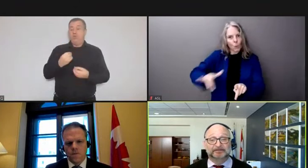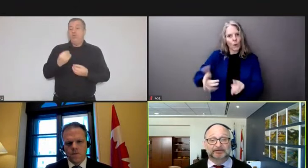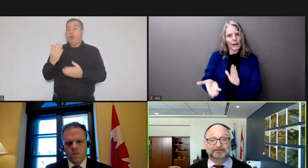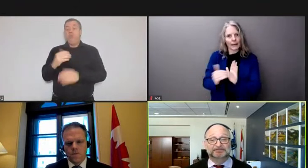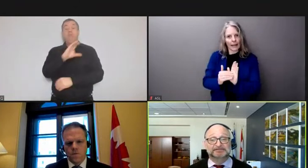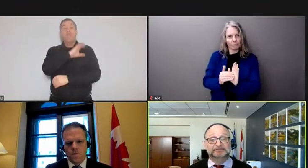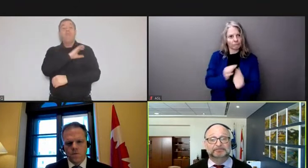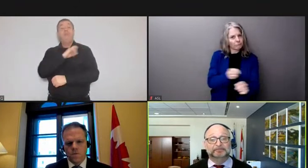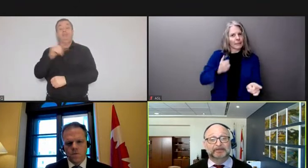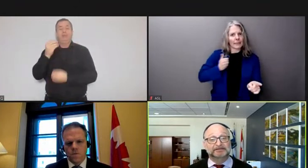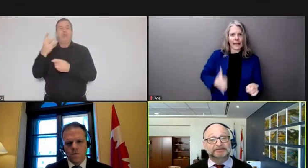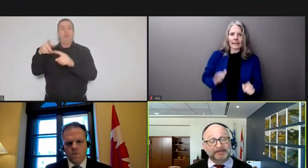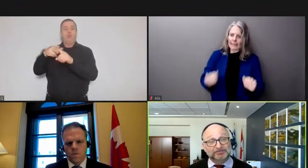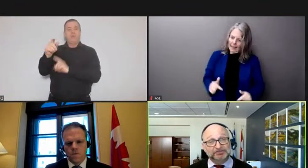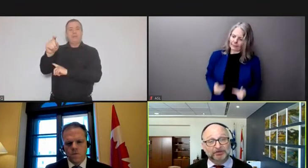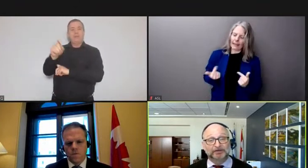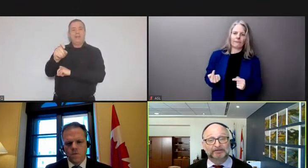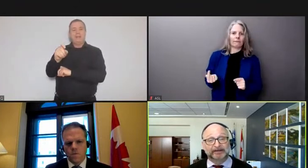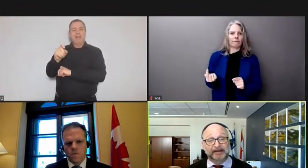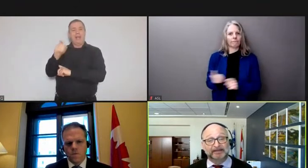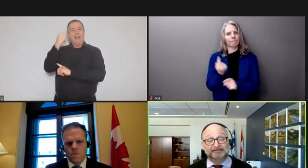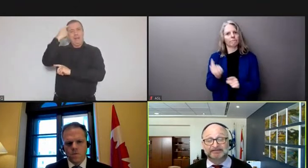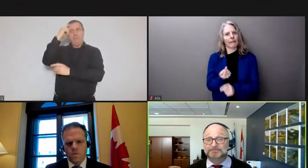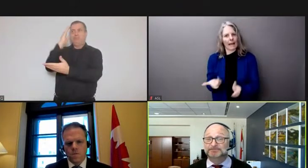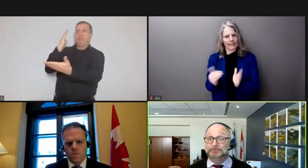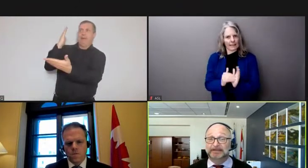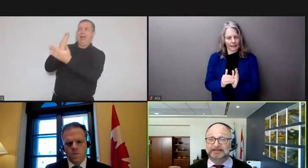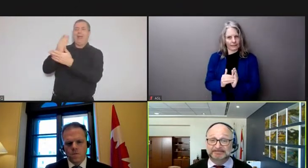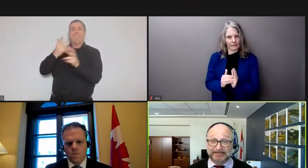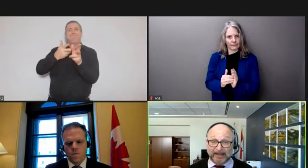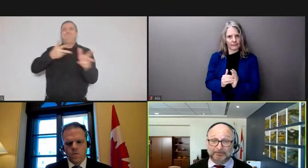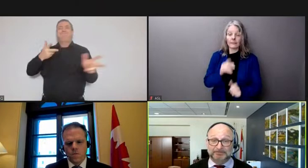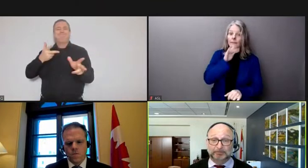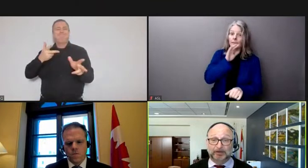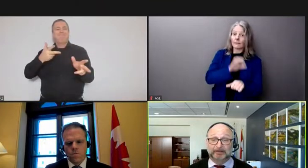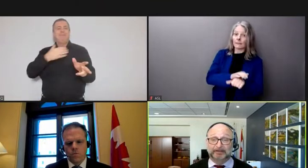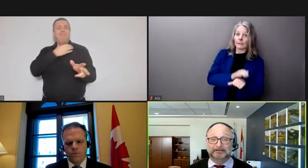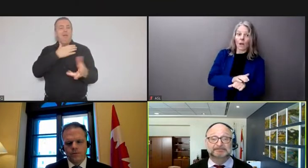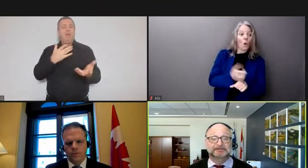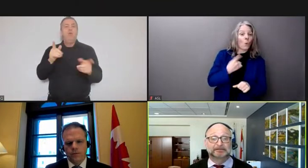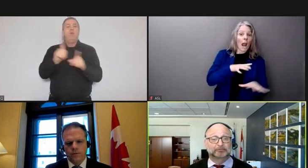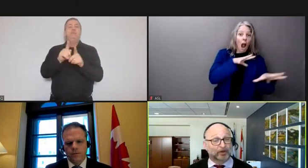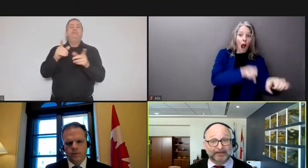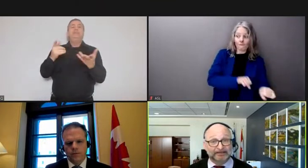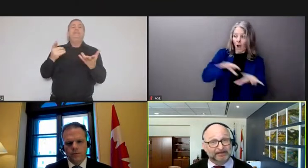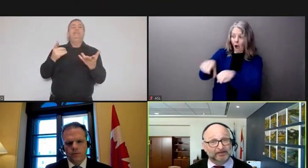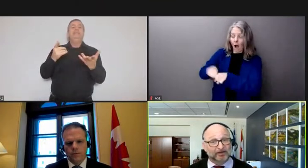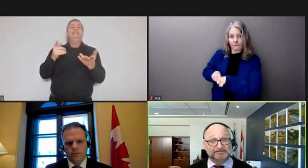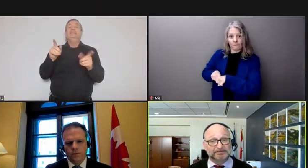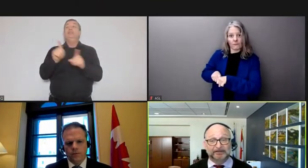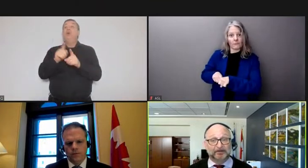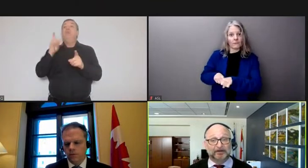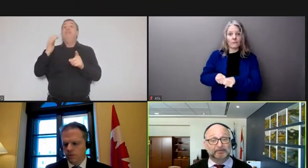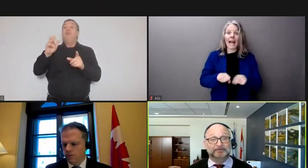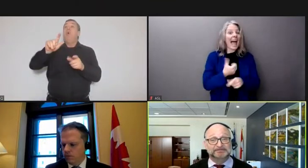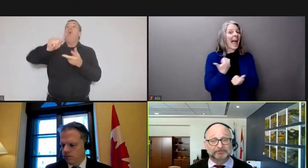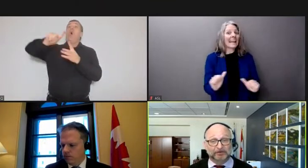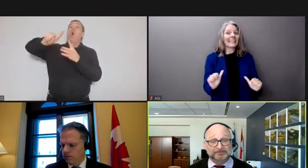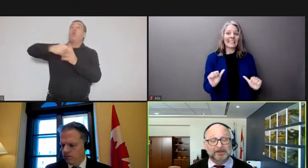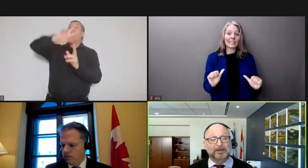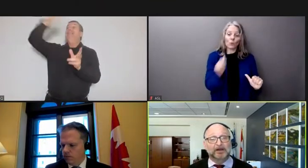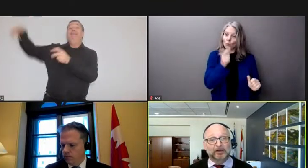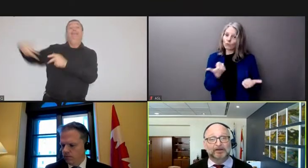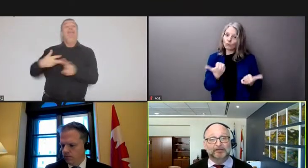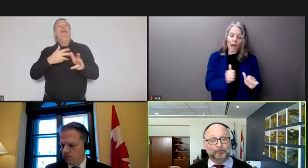these occupations and to make sure that any attempts to re-establish blockades blockades that cost our economy millions of dollars